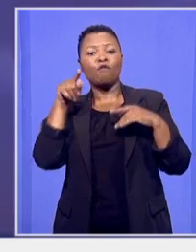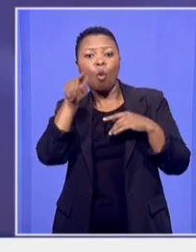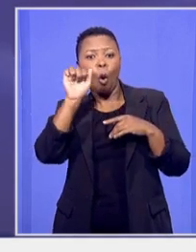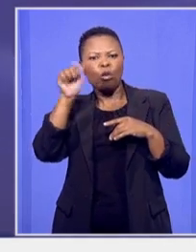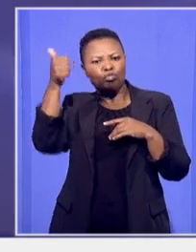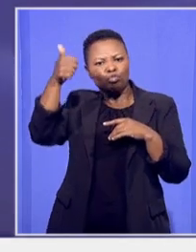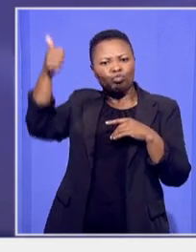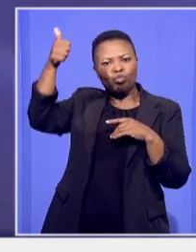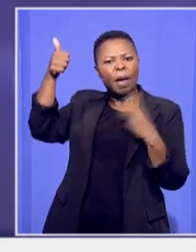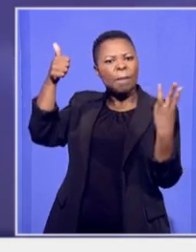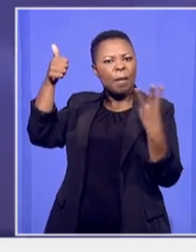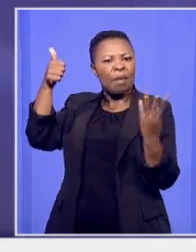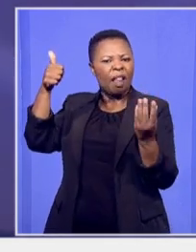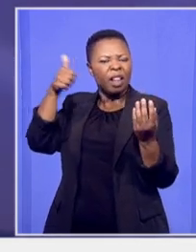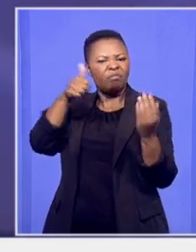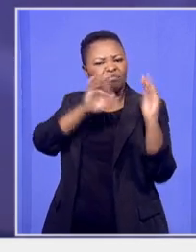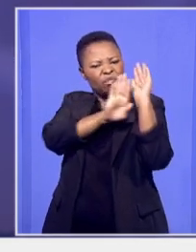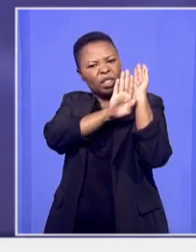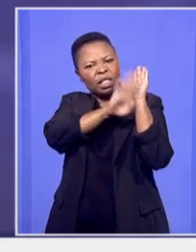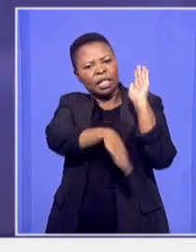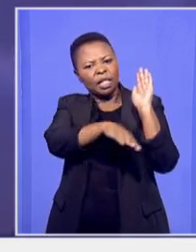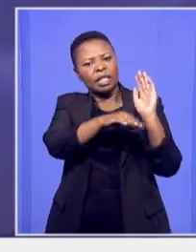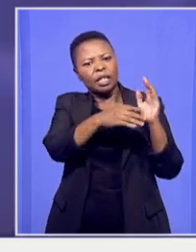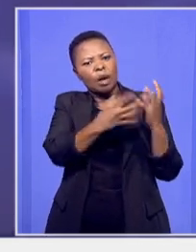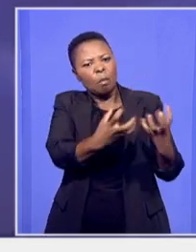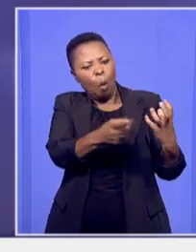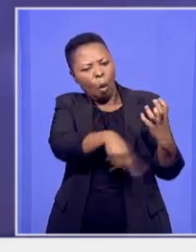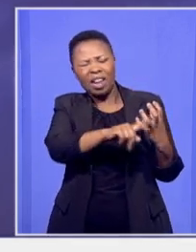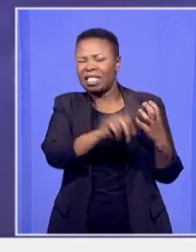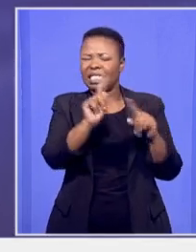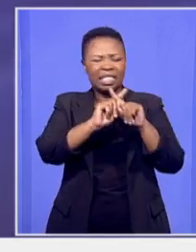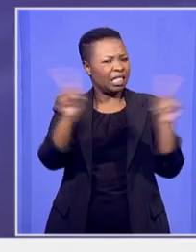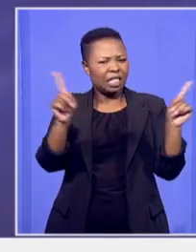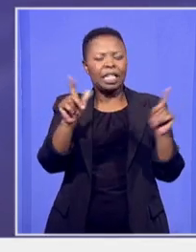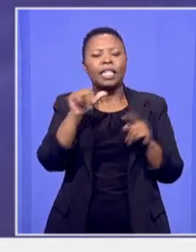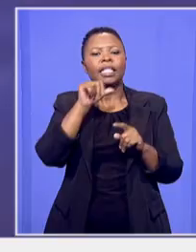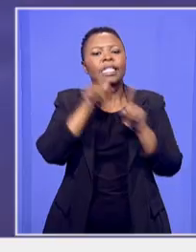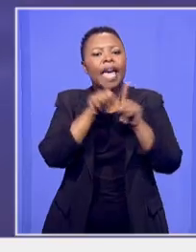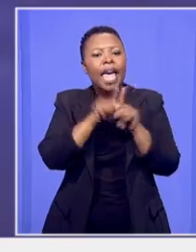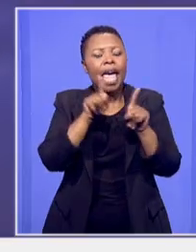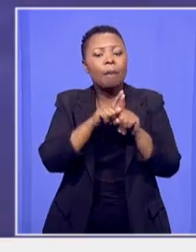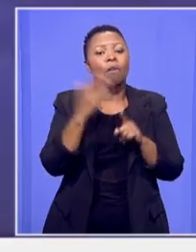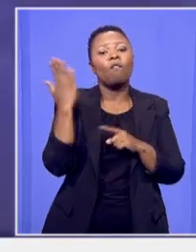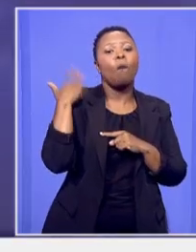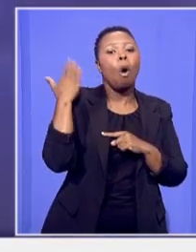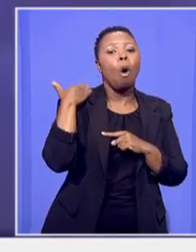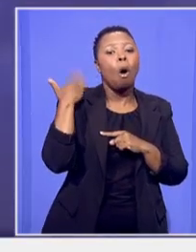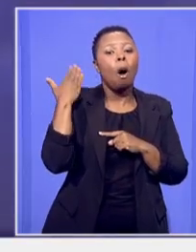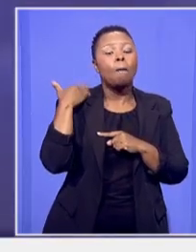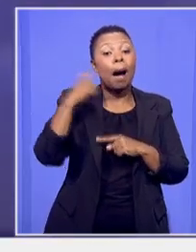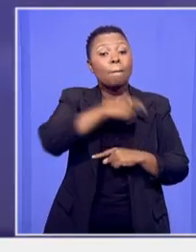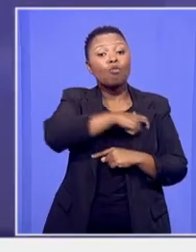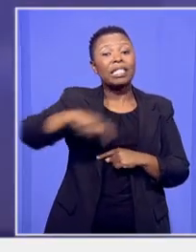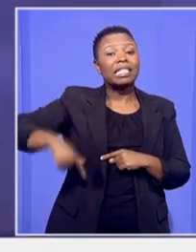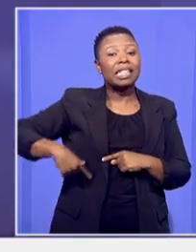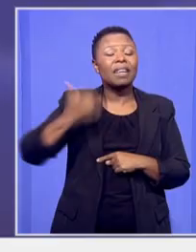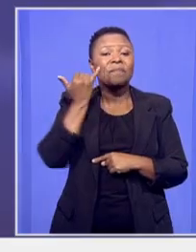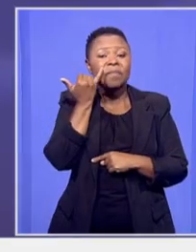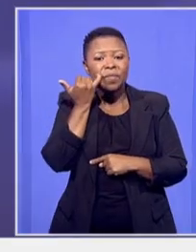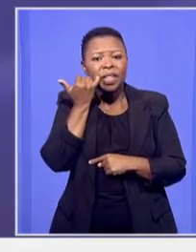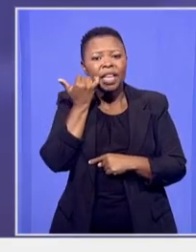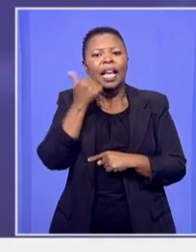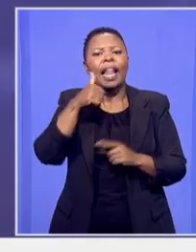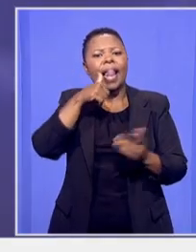of the party the ANC has become even its former president Tabo Mbegi penned a scathing letter